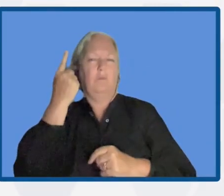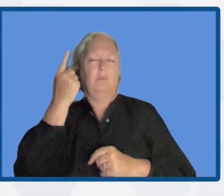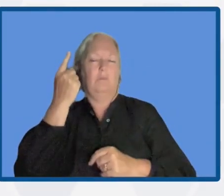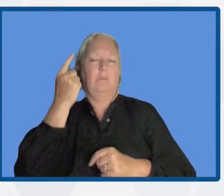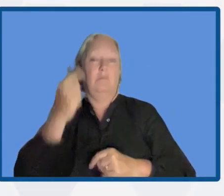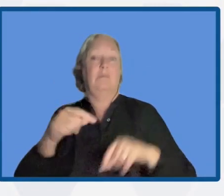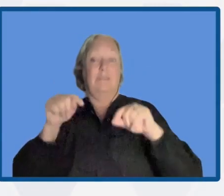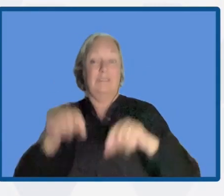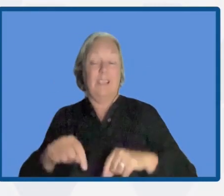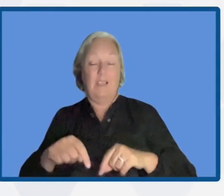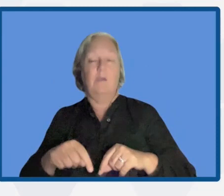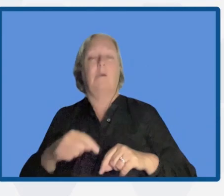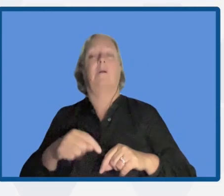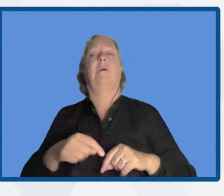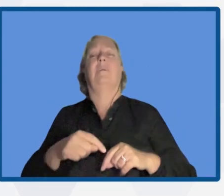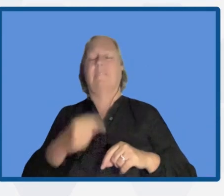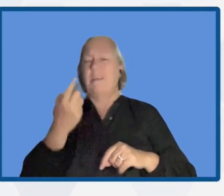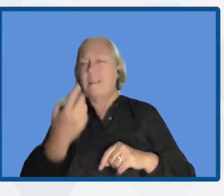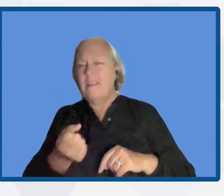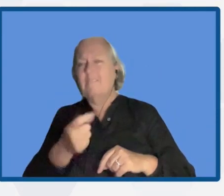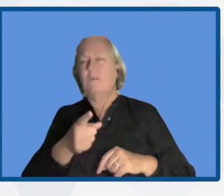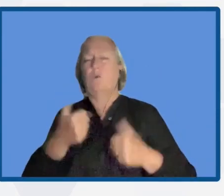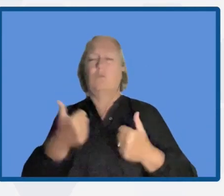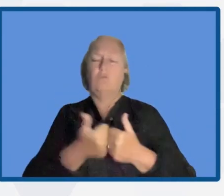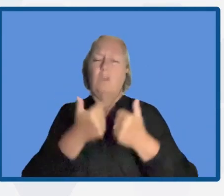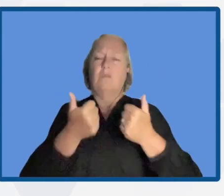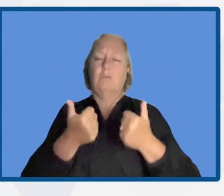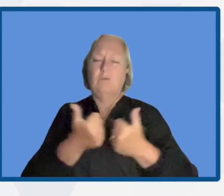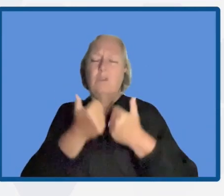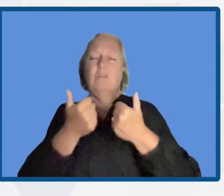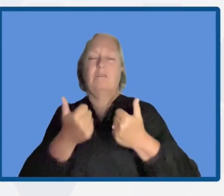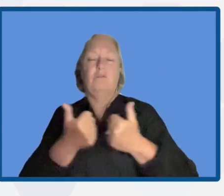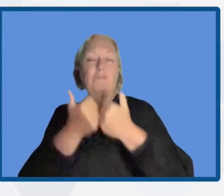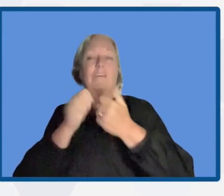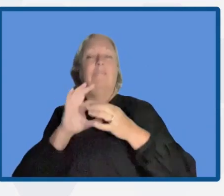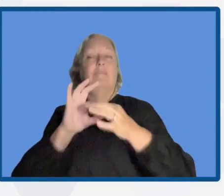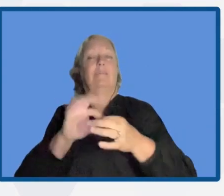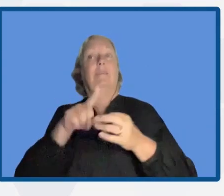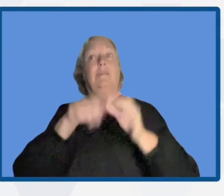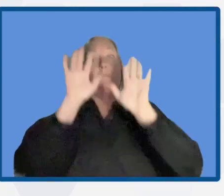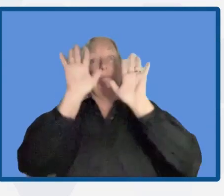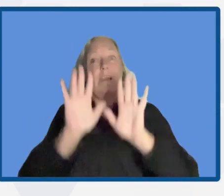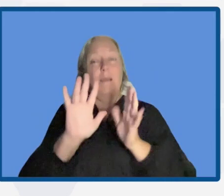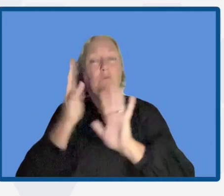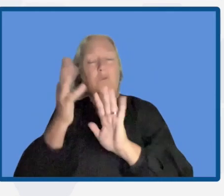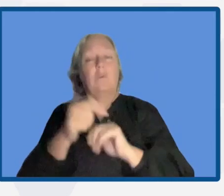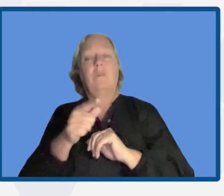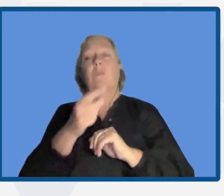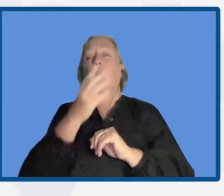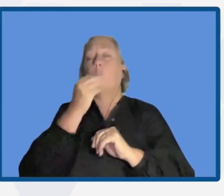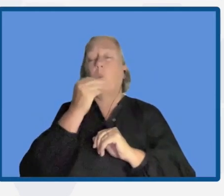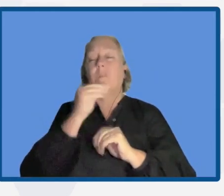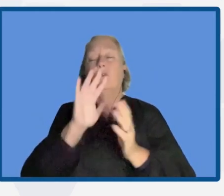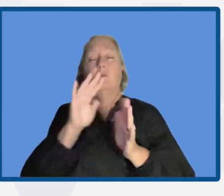faced with countless challenges related to the climate crisis, the water crisis, the social environmental